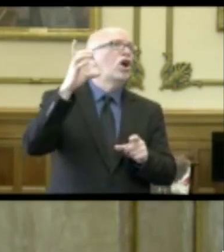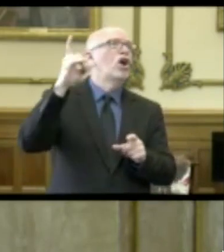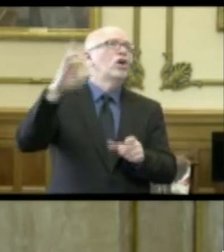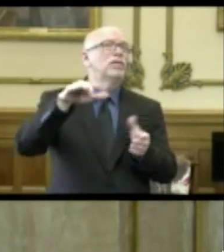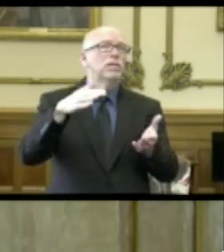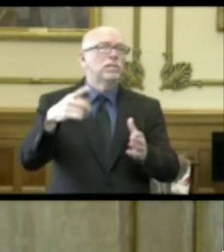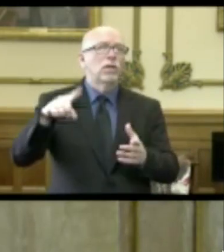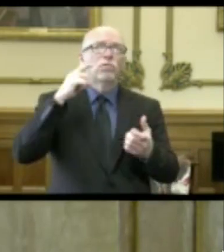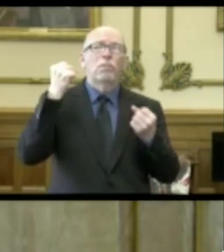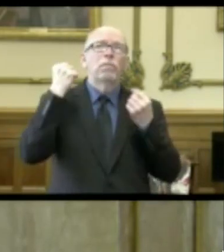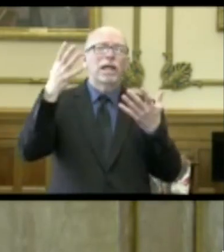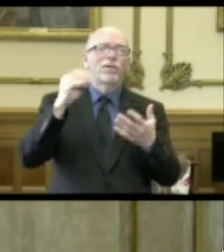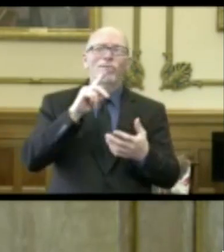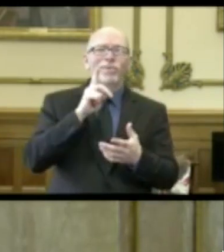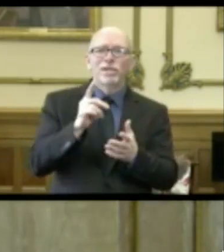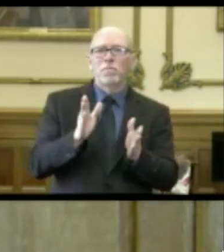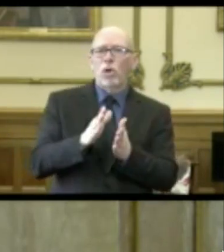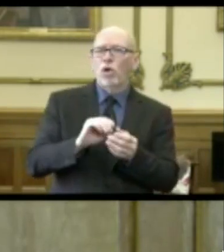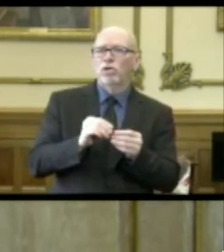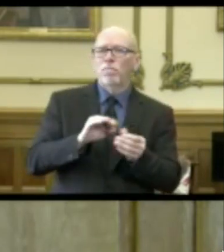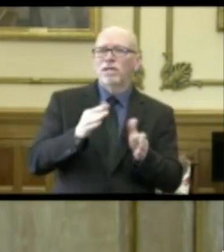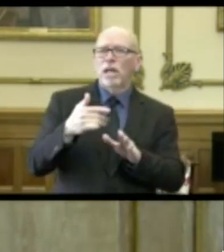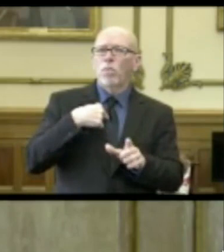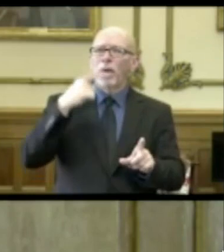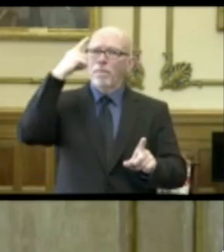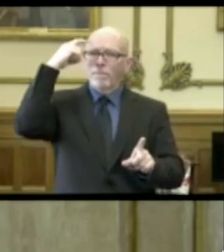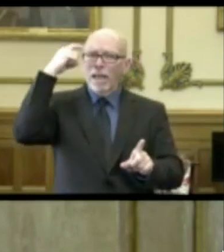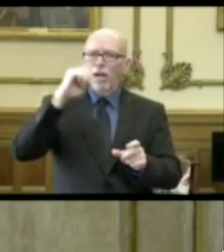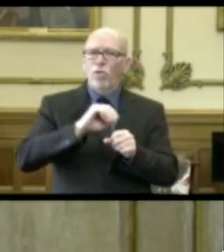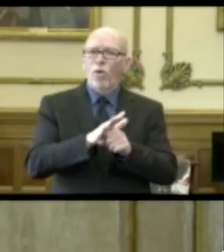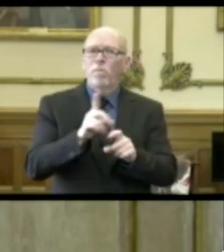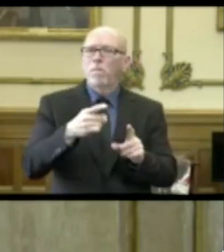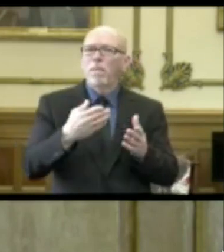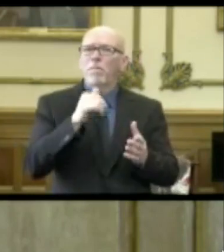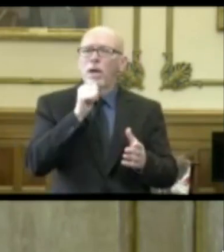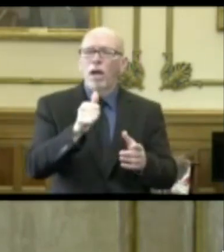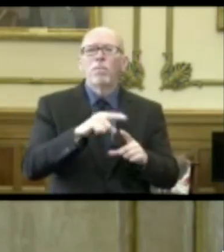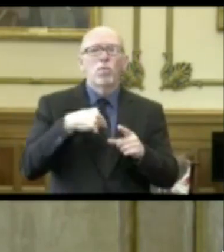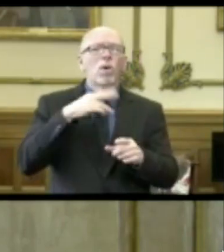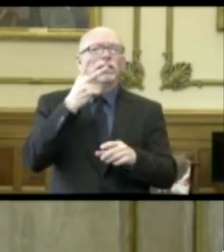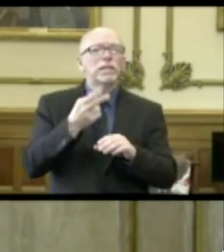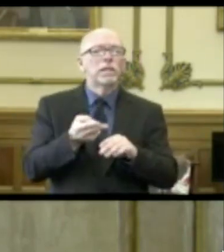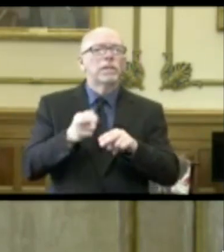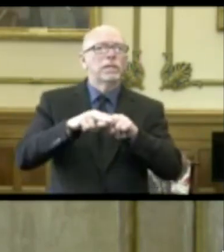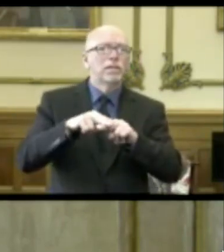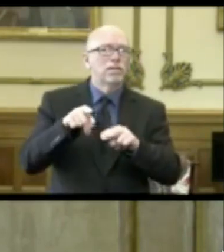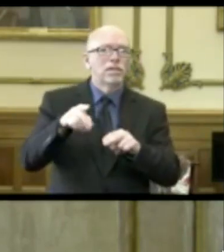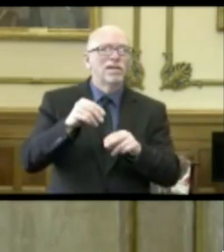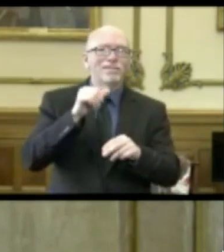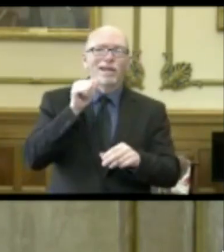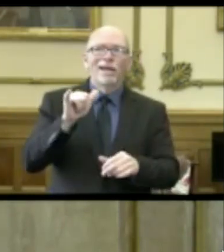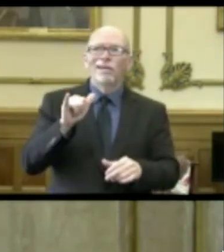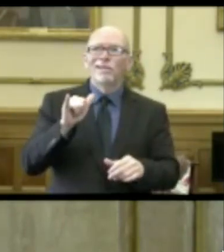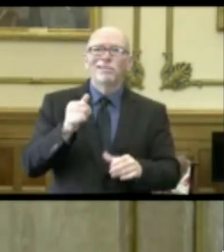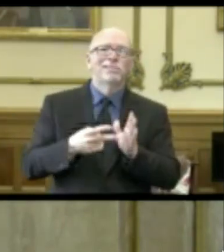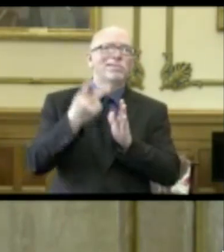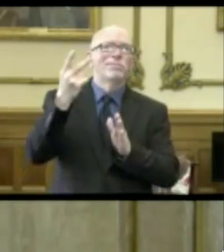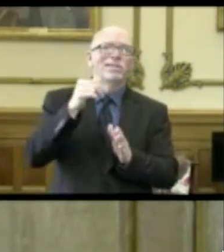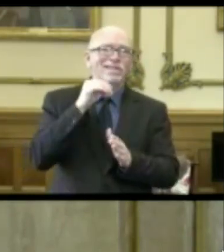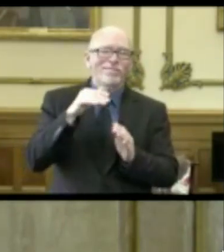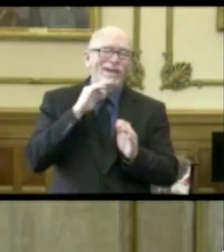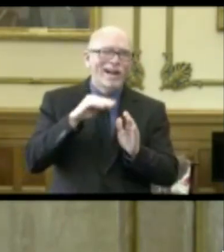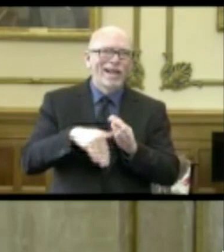think that there's a very large number here, but I just want to prepare you that we will see an increase and it will not be even 100,